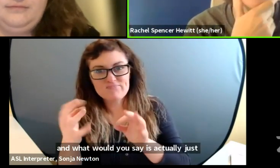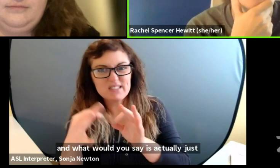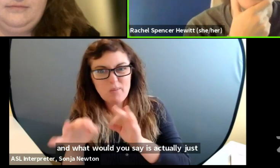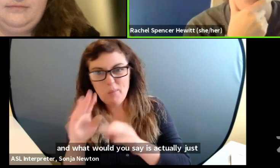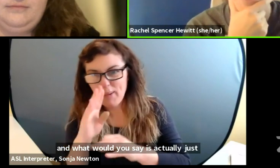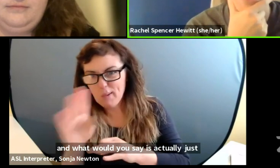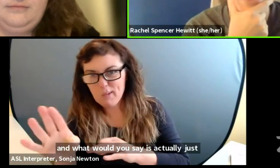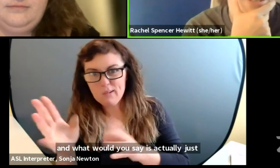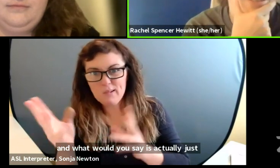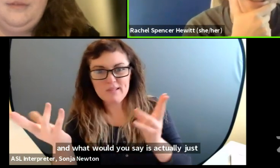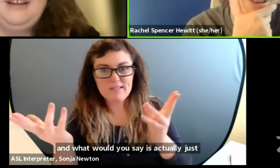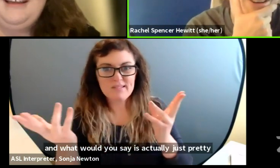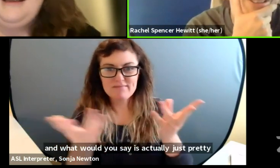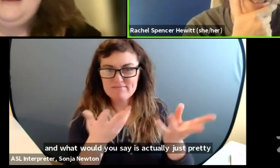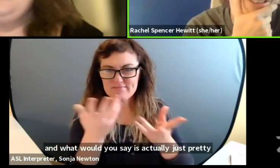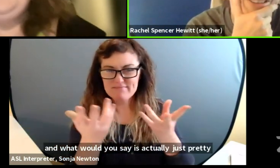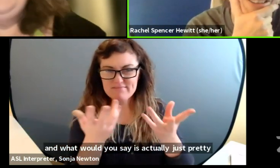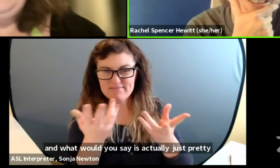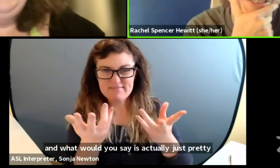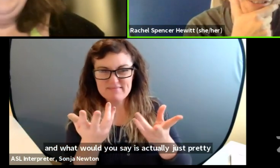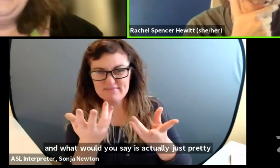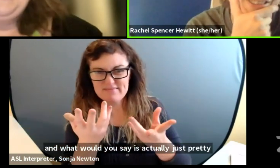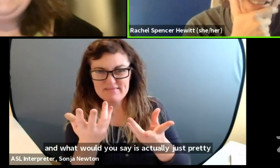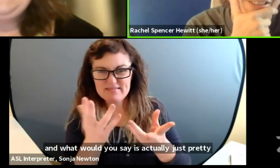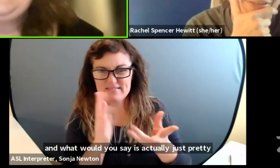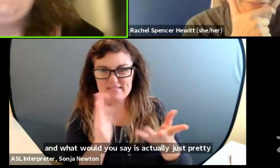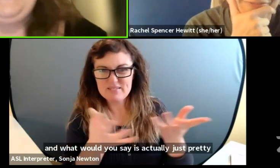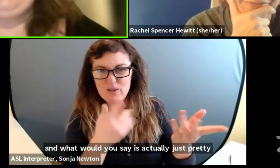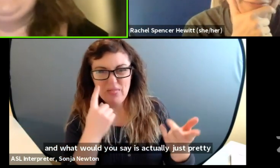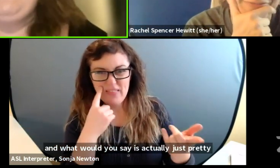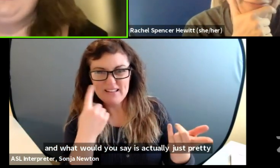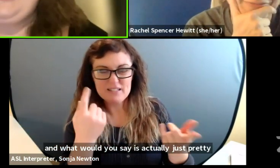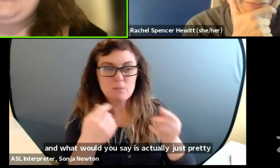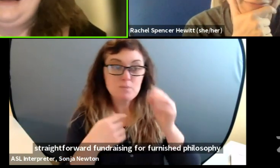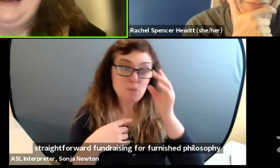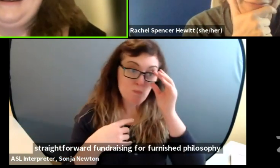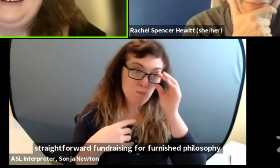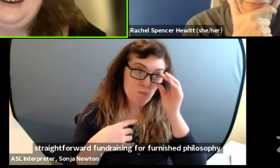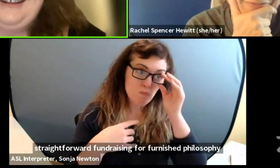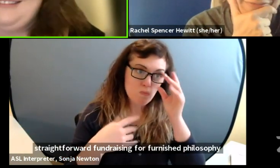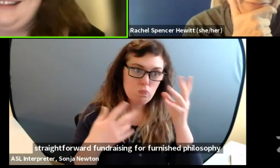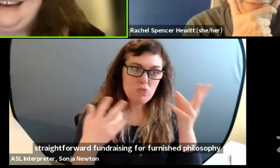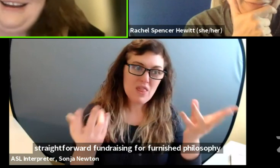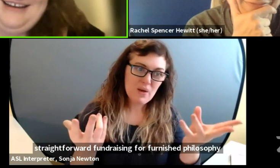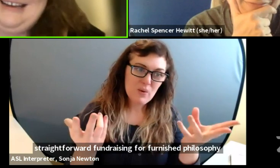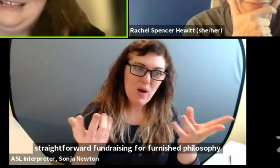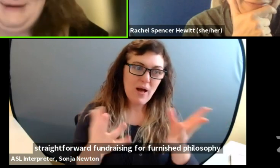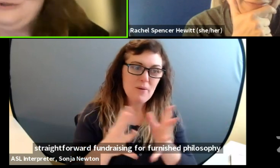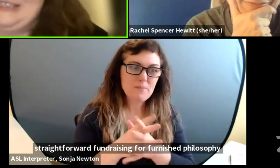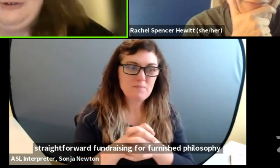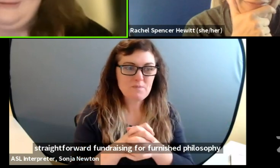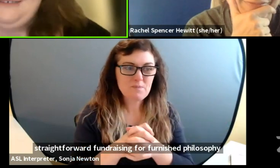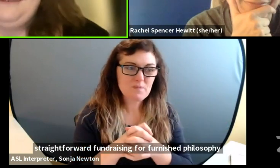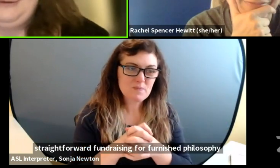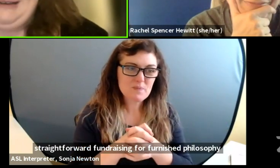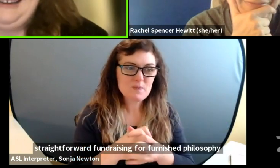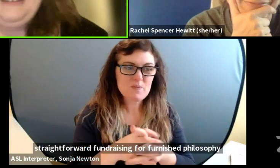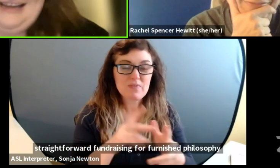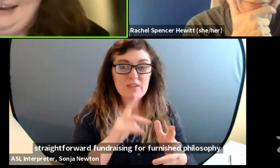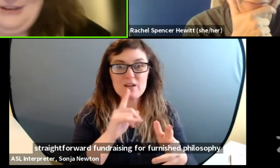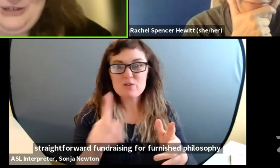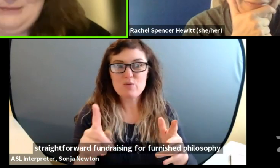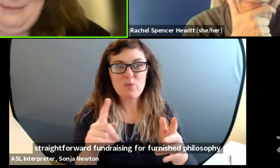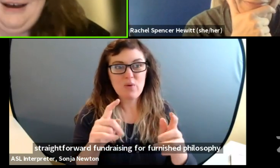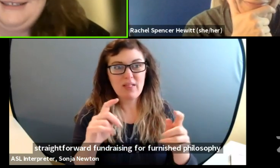straightforward fundraising for an initiative? This is a philosophy of Roberta's that I, that has been transformative for